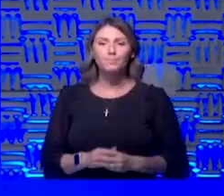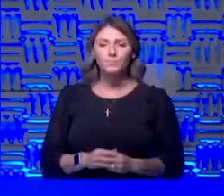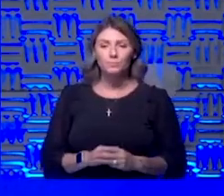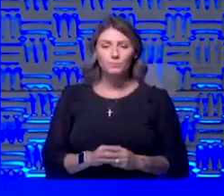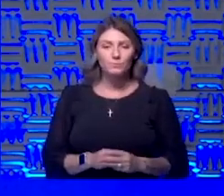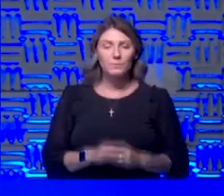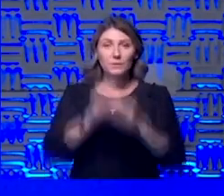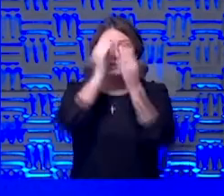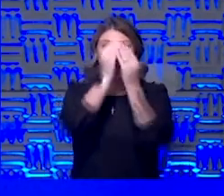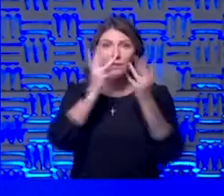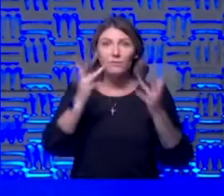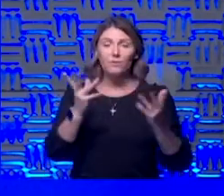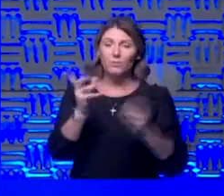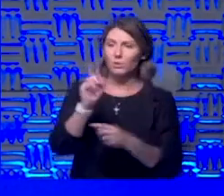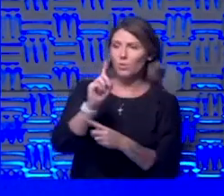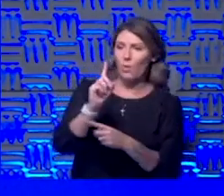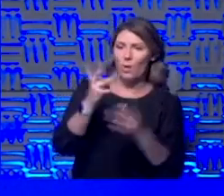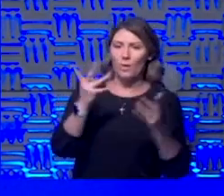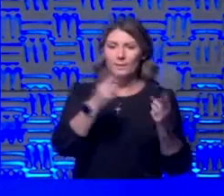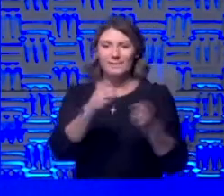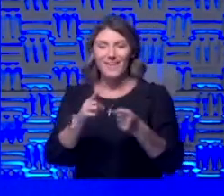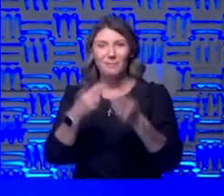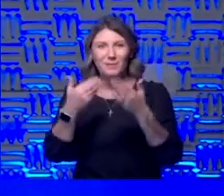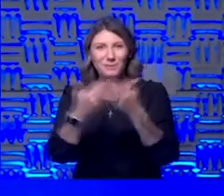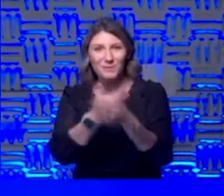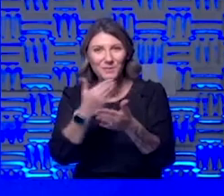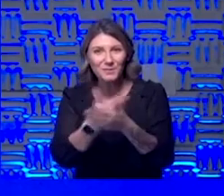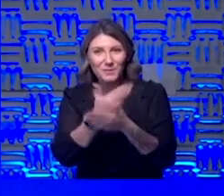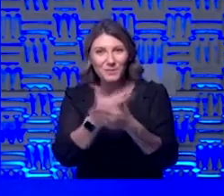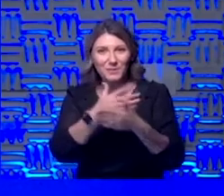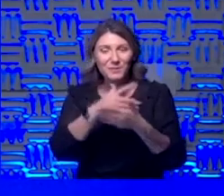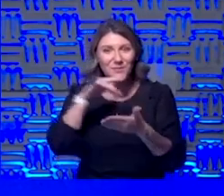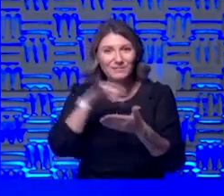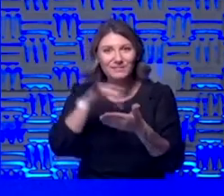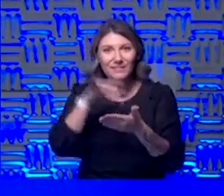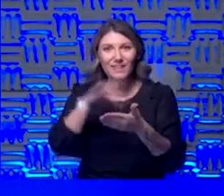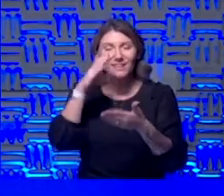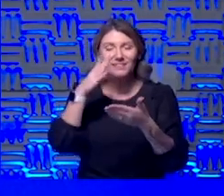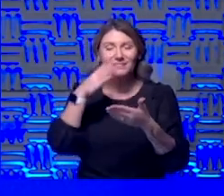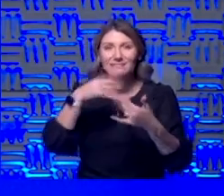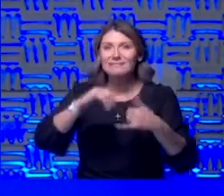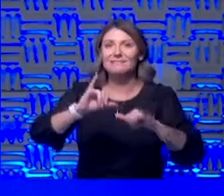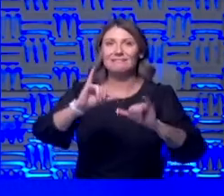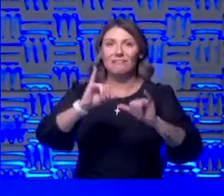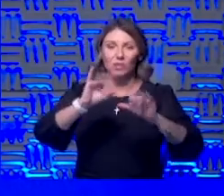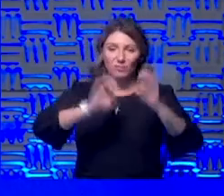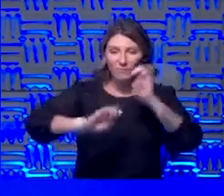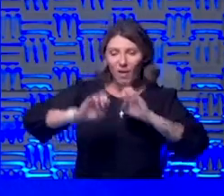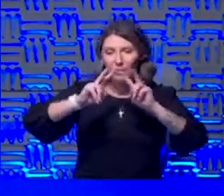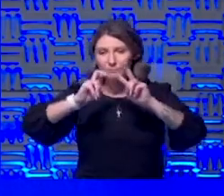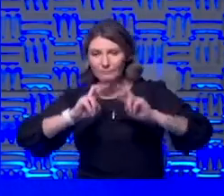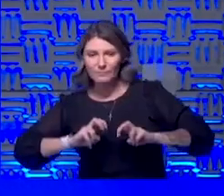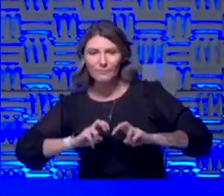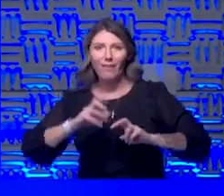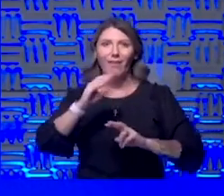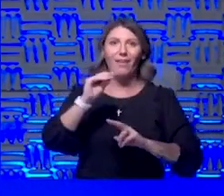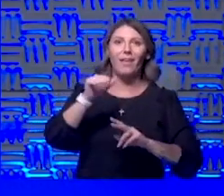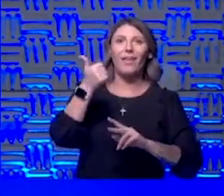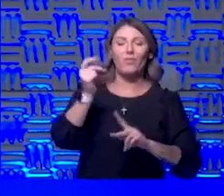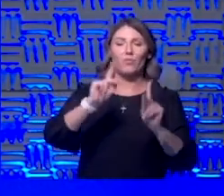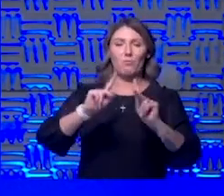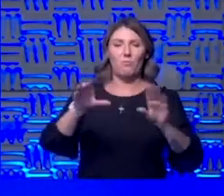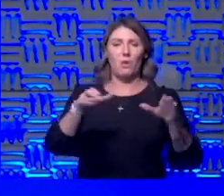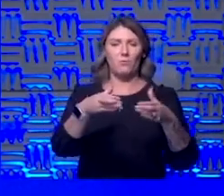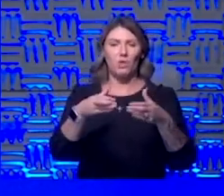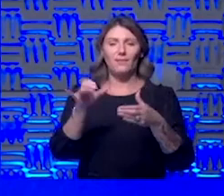information and where we are at being so new we are still going to be evaluating all of that and are all these other populations